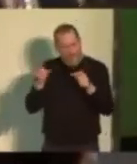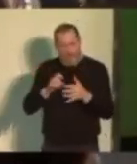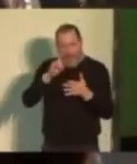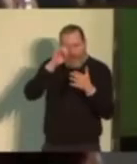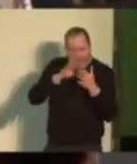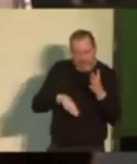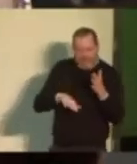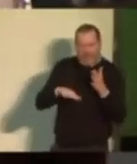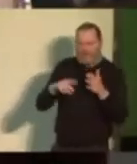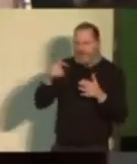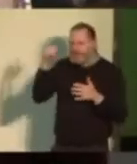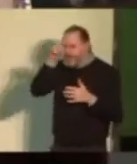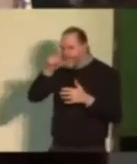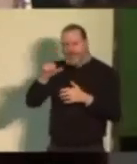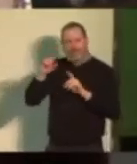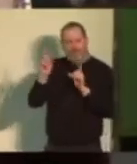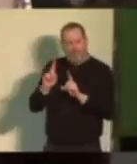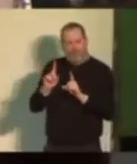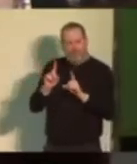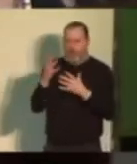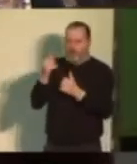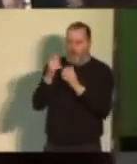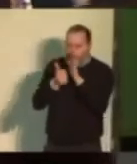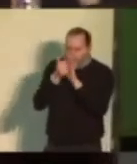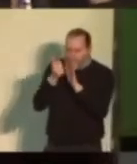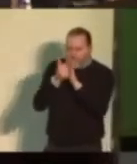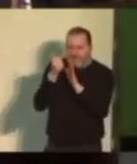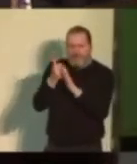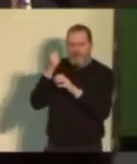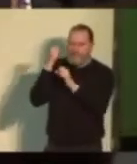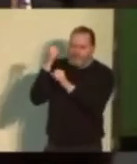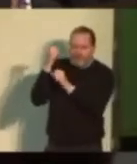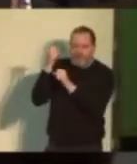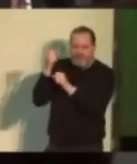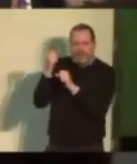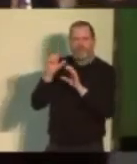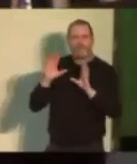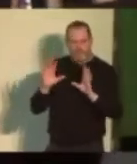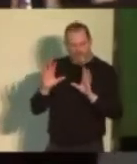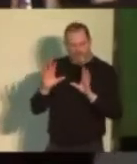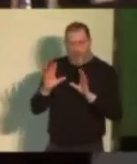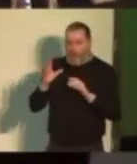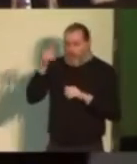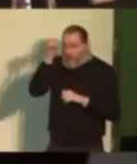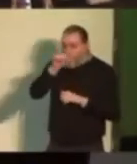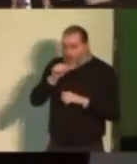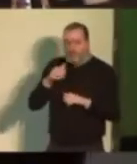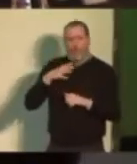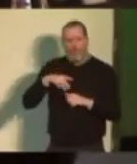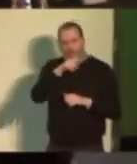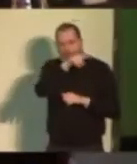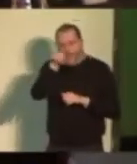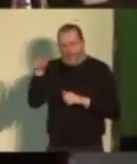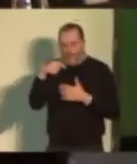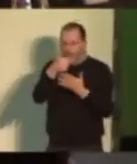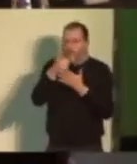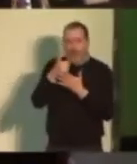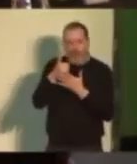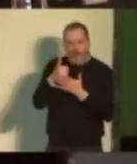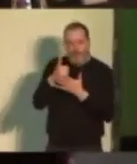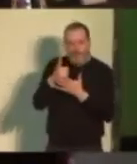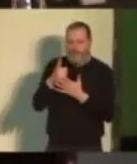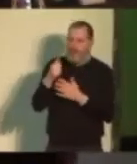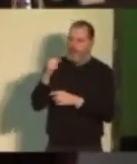who've got a lot to bring to the campaign to save London's transport, and we're going to need that knowledge, that enthusiasm, and that